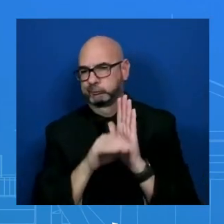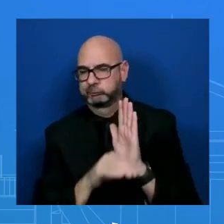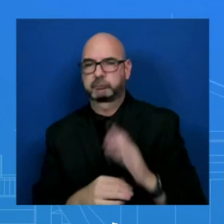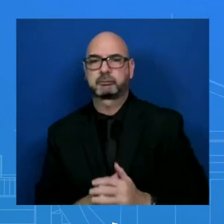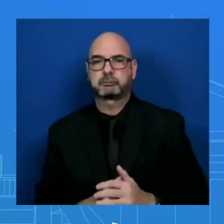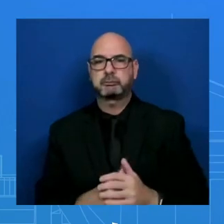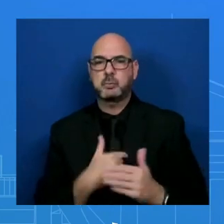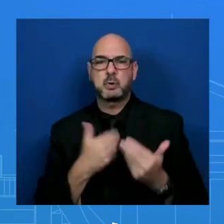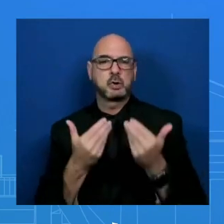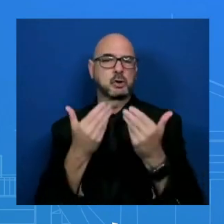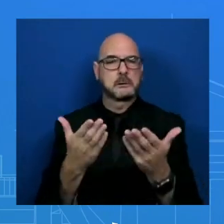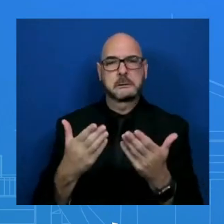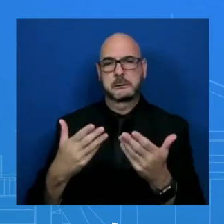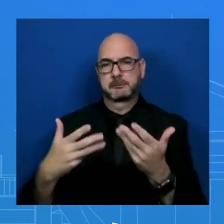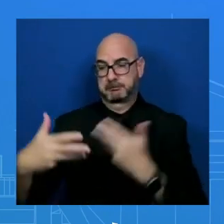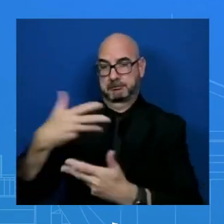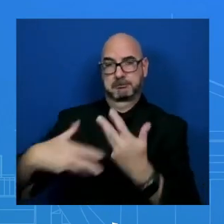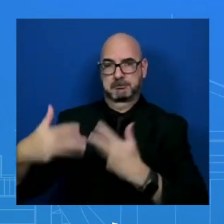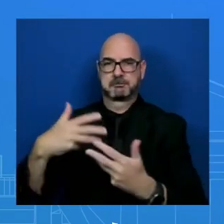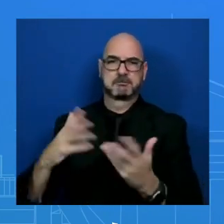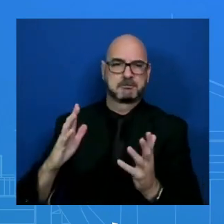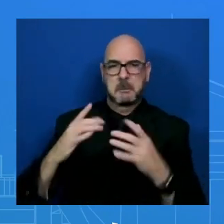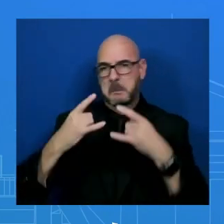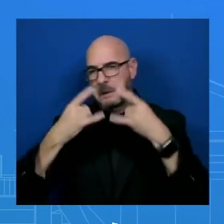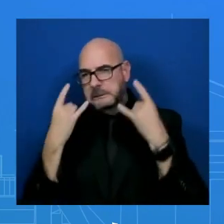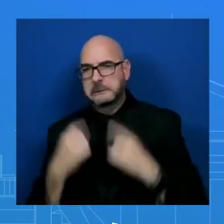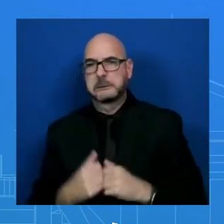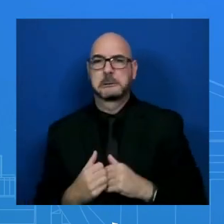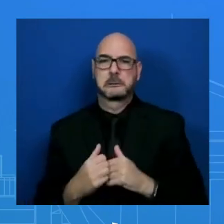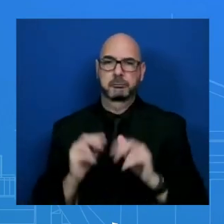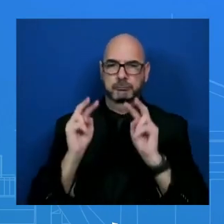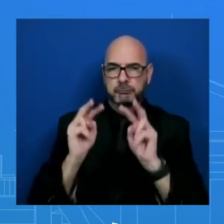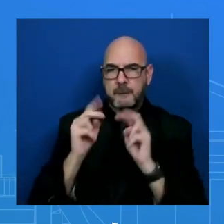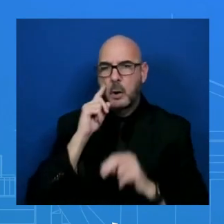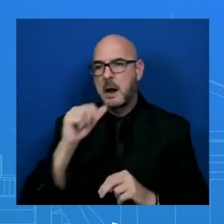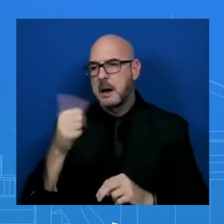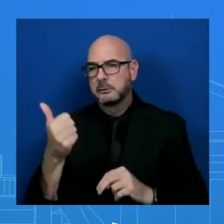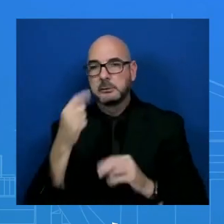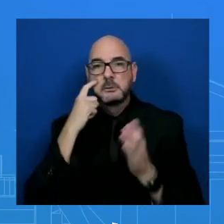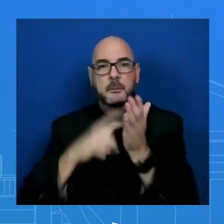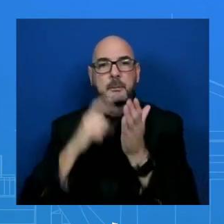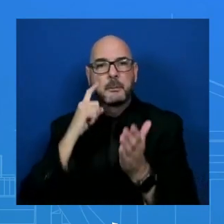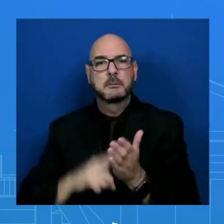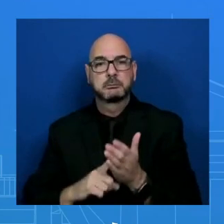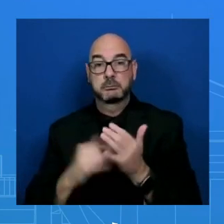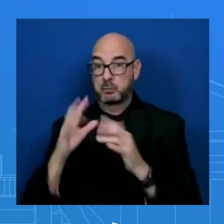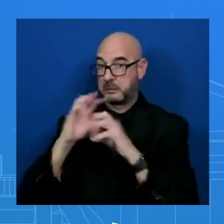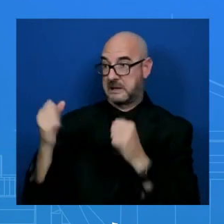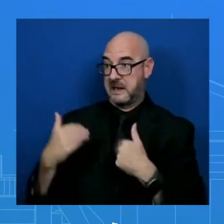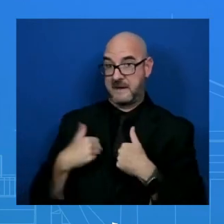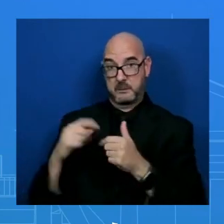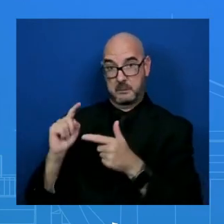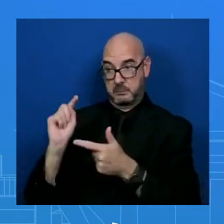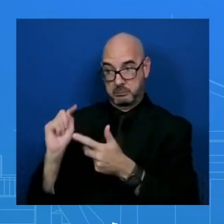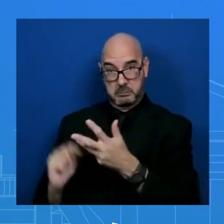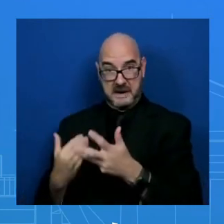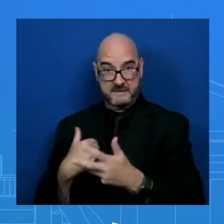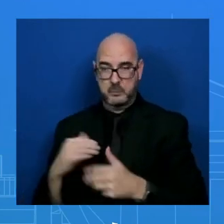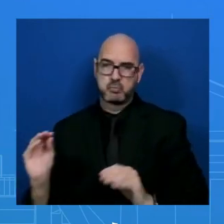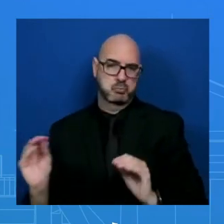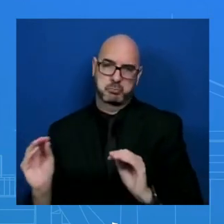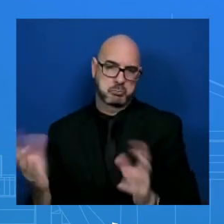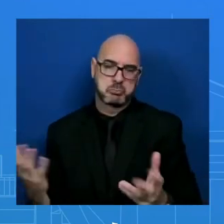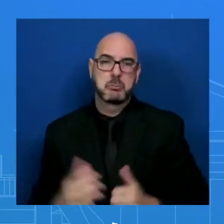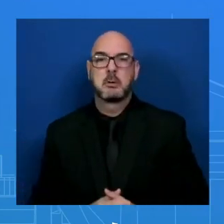top, which is masking, testing, and monitoring for symptoms. He has no symptoms. So – and so we're going to continue to